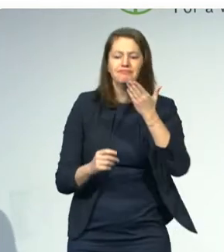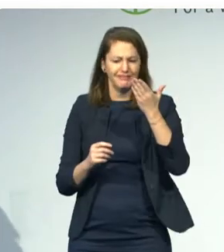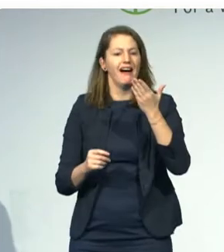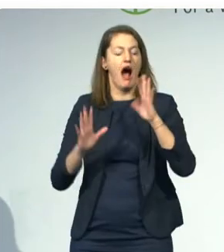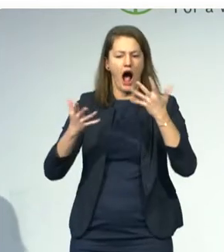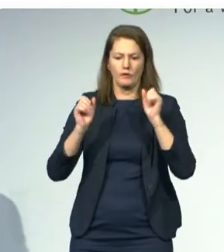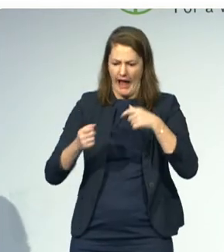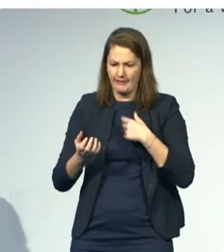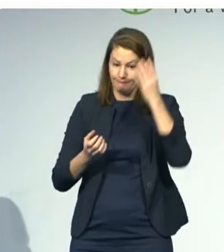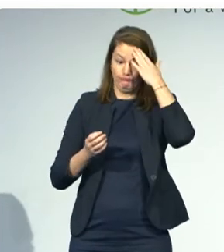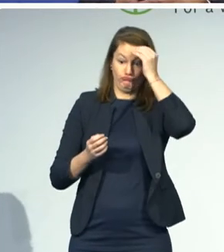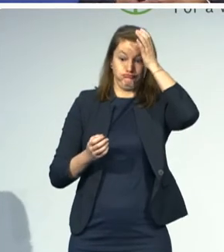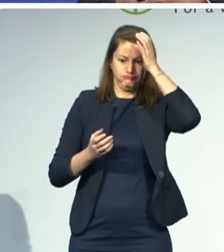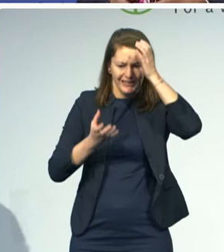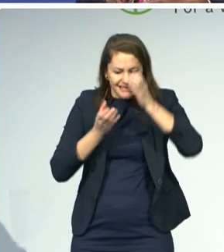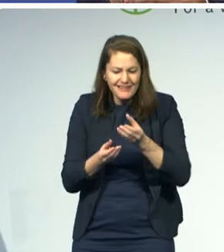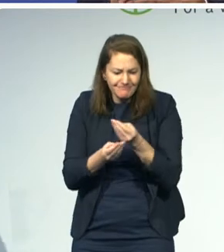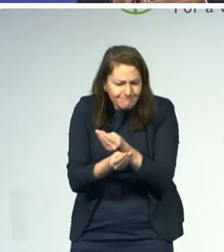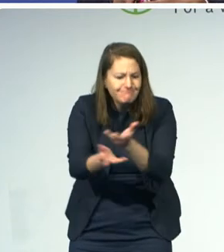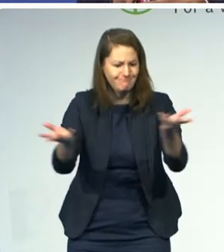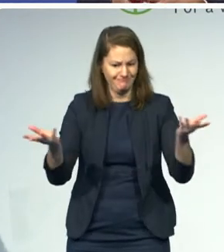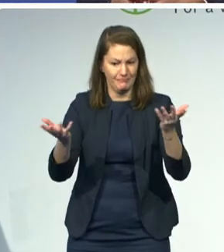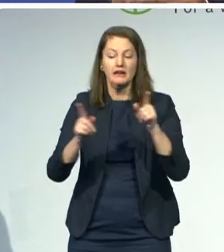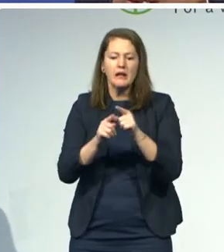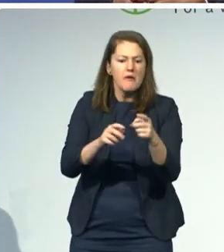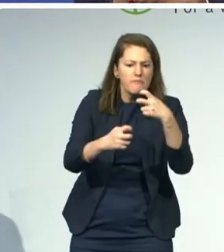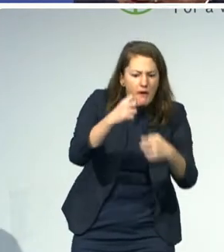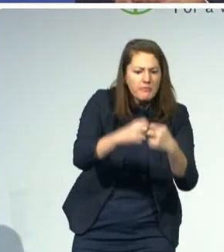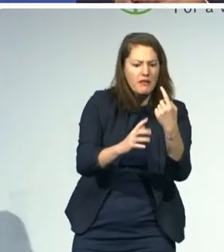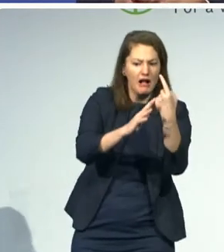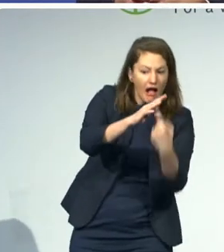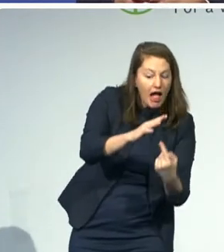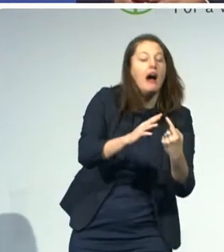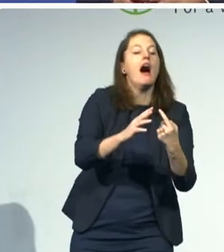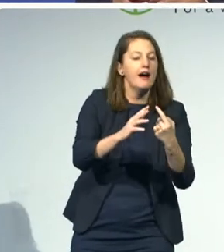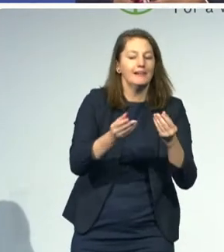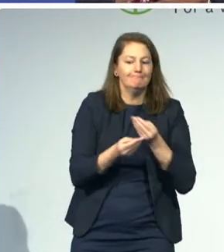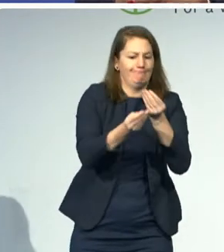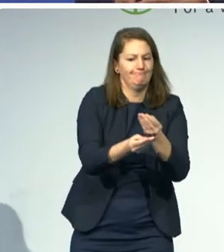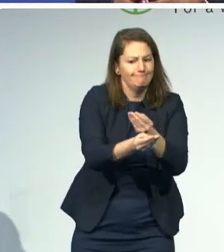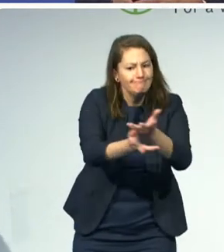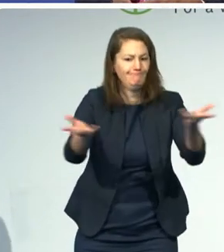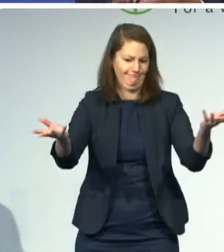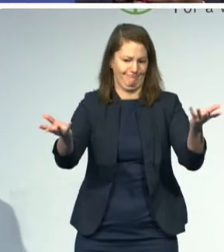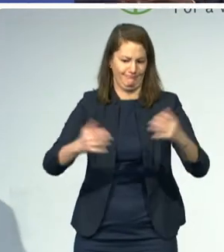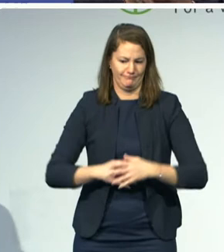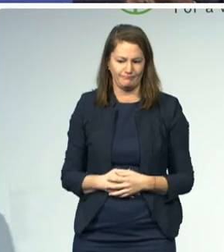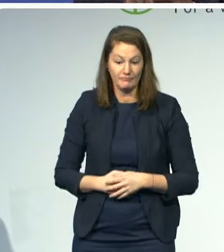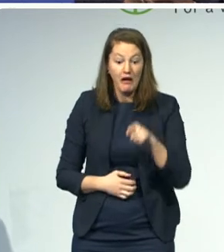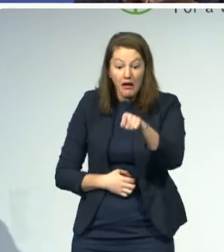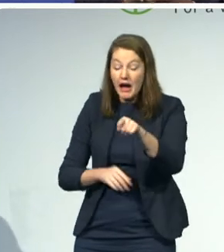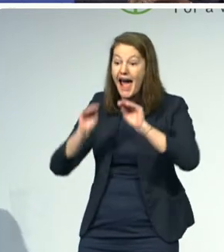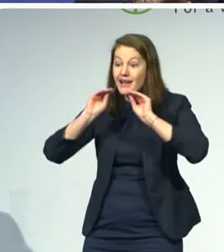inclusive education for children with disabilities, we need to focus on what we know. We need to focus on the